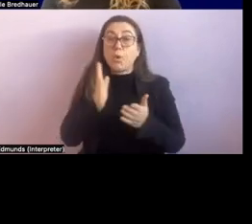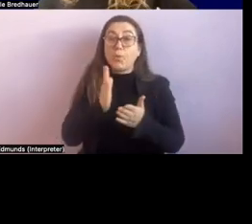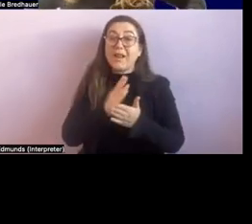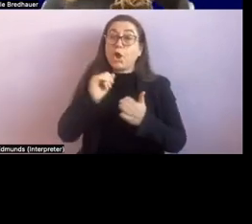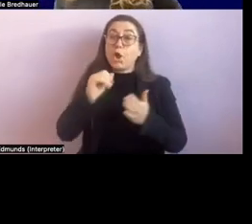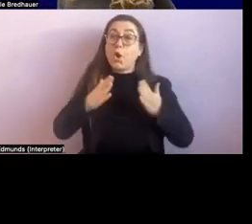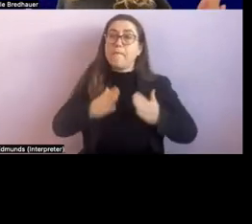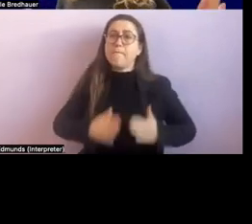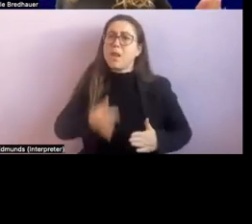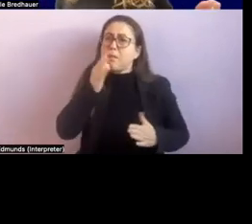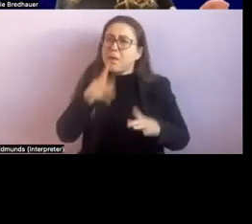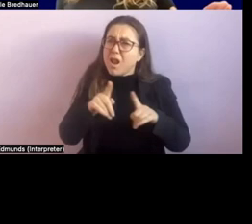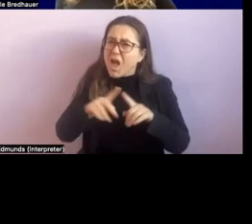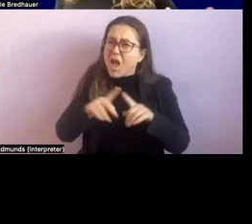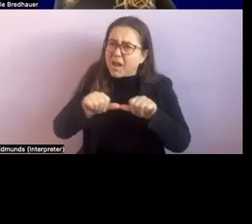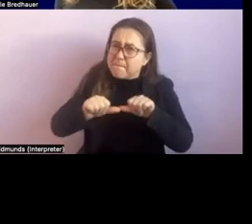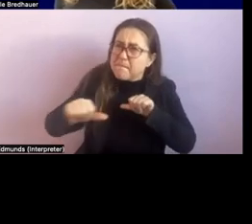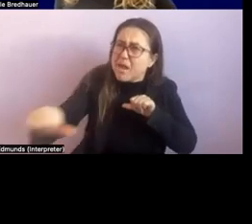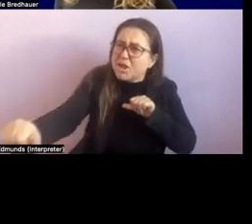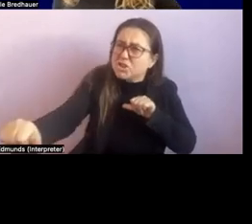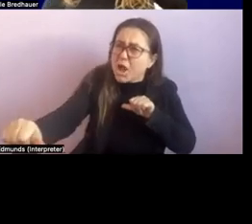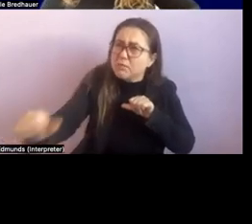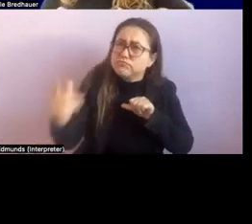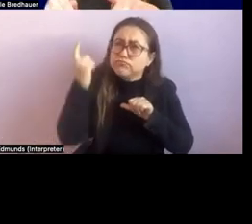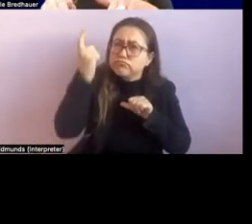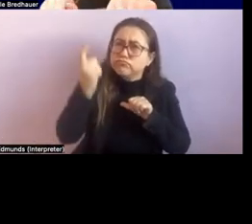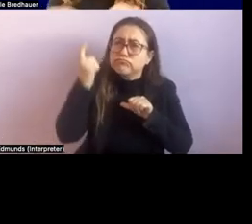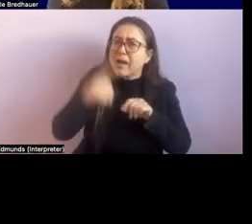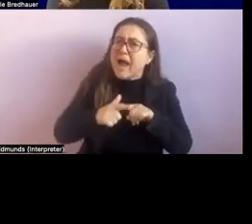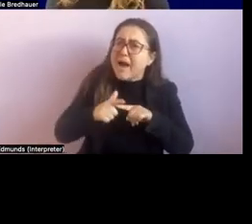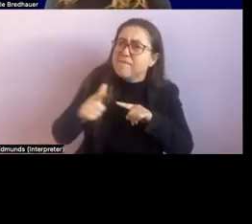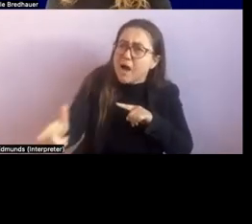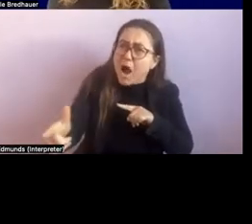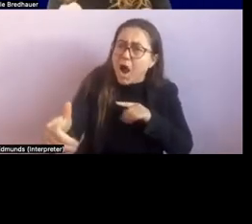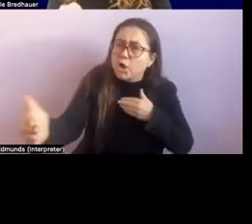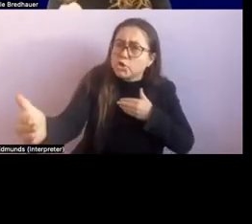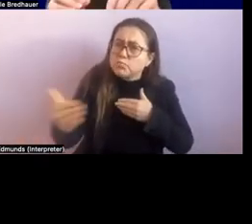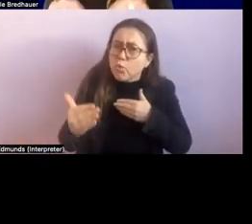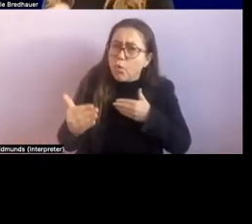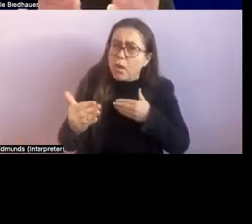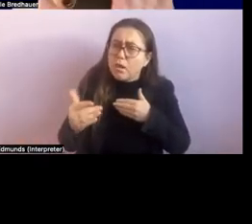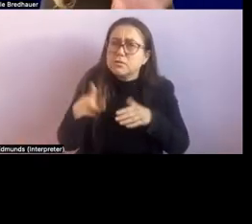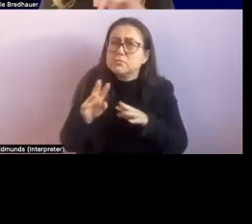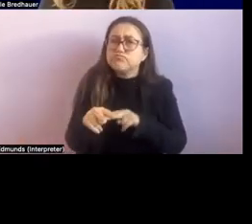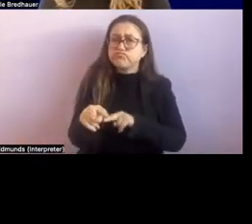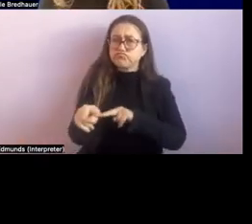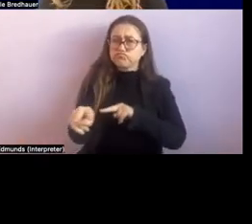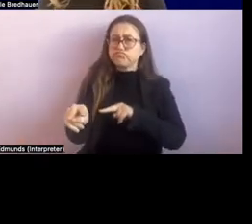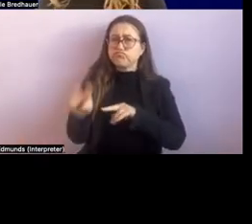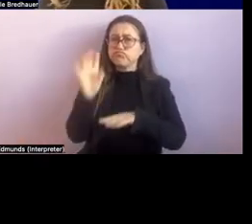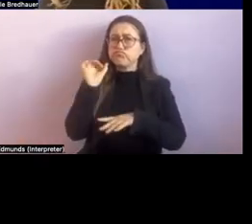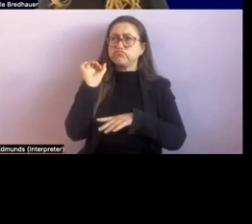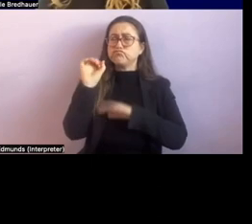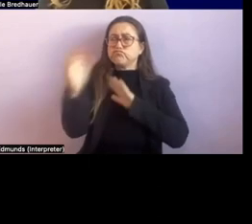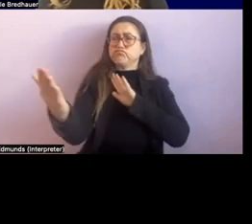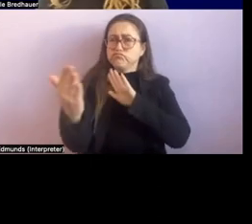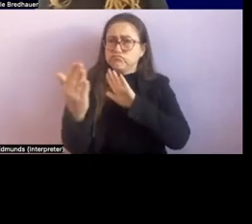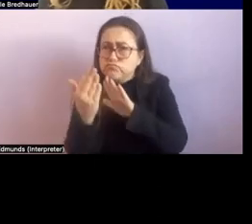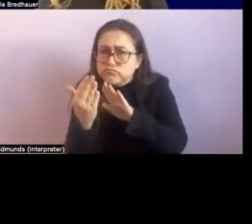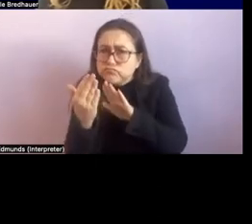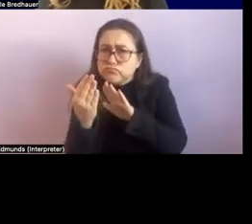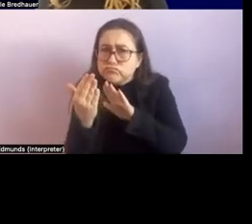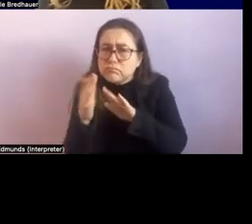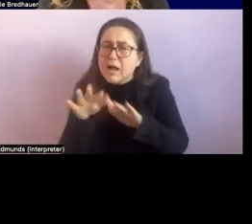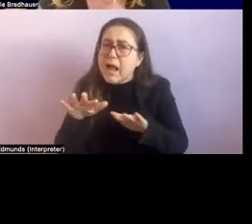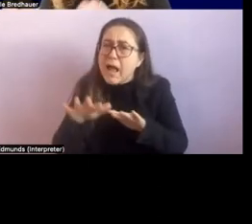bit of a measure she's um propped her little elbows on the mat stretched her toes and now she's come back in with her